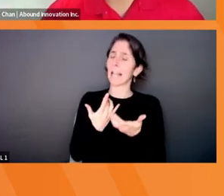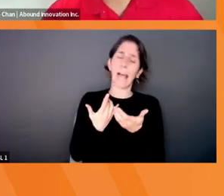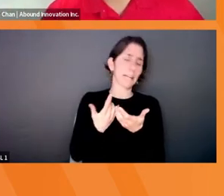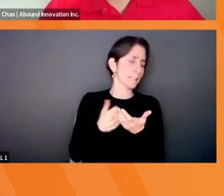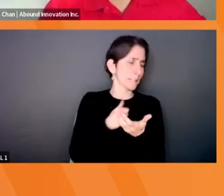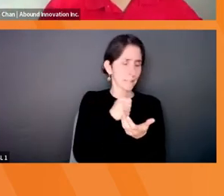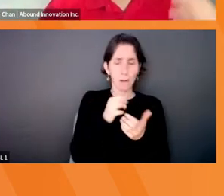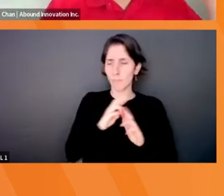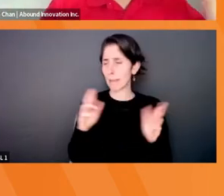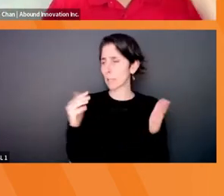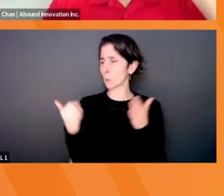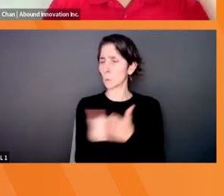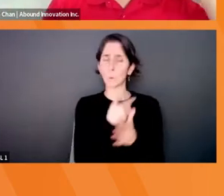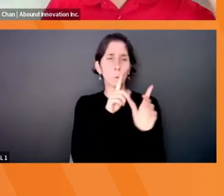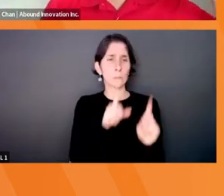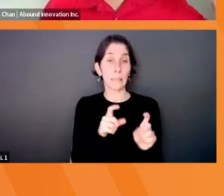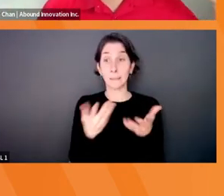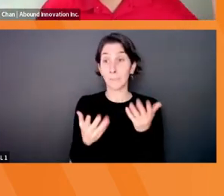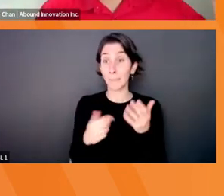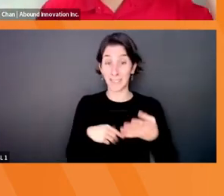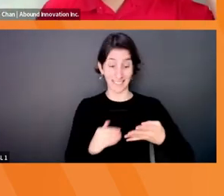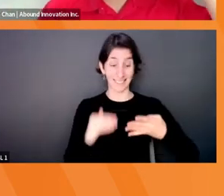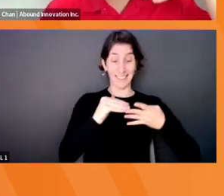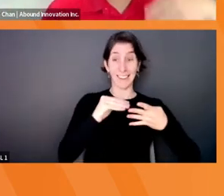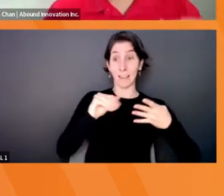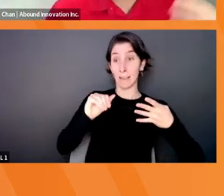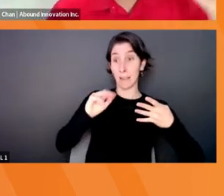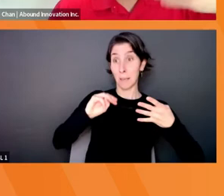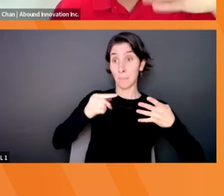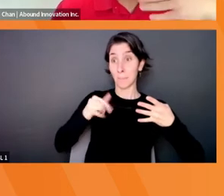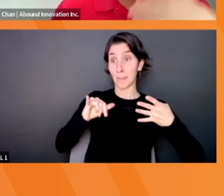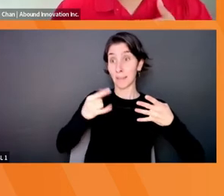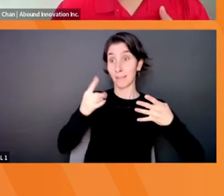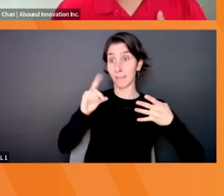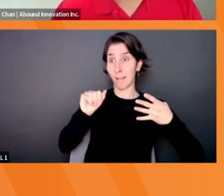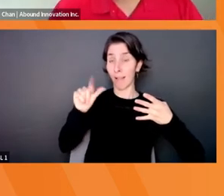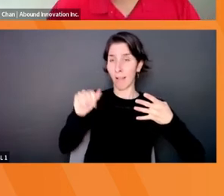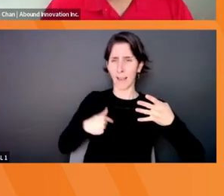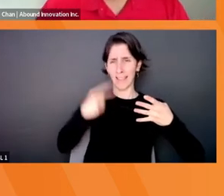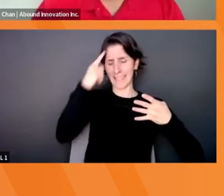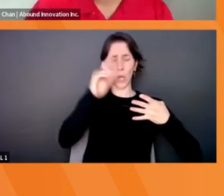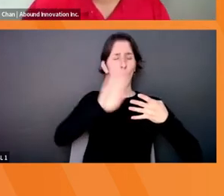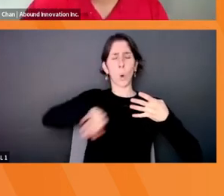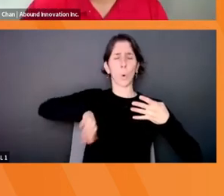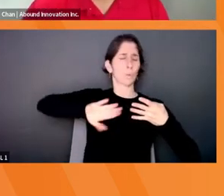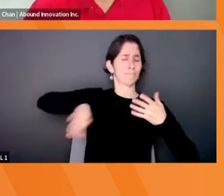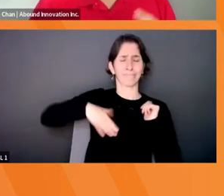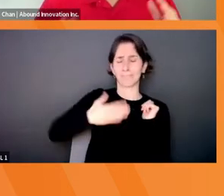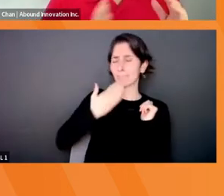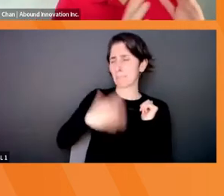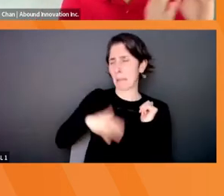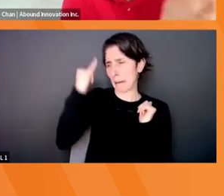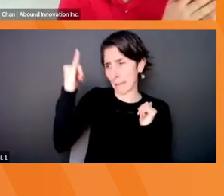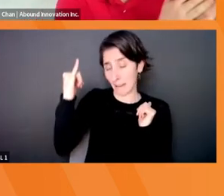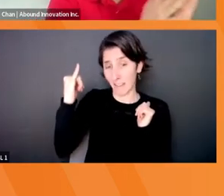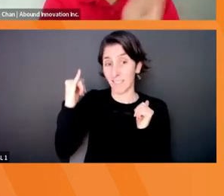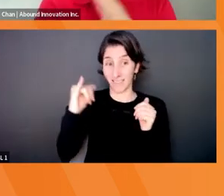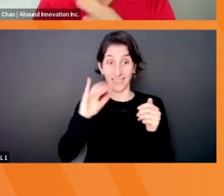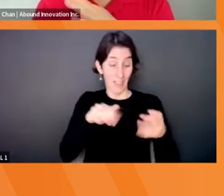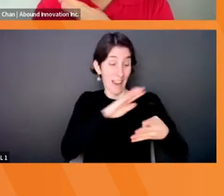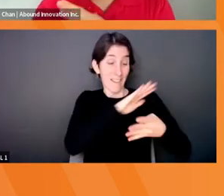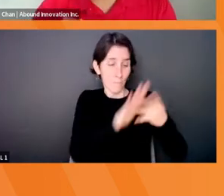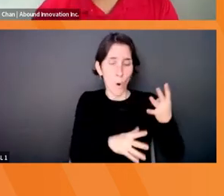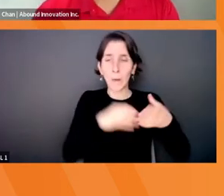to explore. Cause maybe our amygdala is like, Ooh, I don't know about that one, Leo, just, just keep it quiet. And so we shut it down internally. Okay. So those are four internal